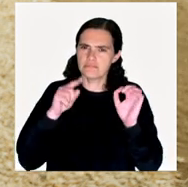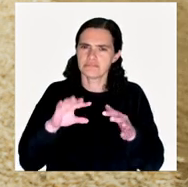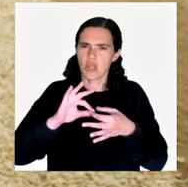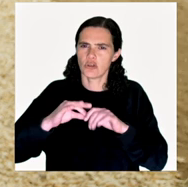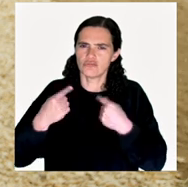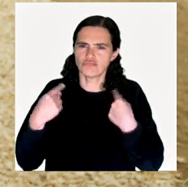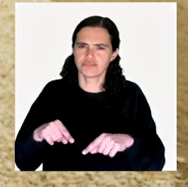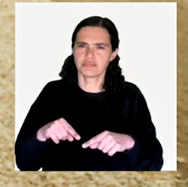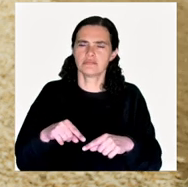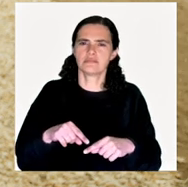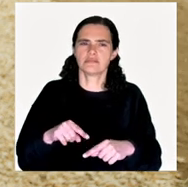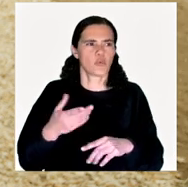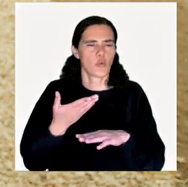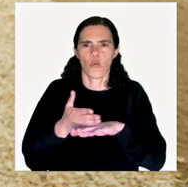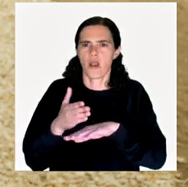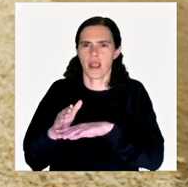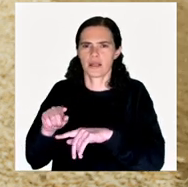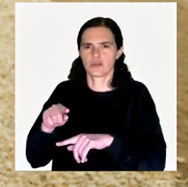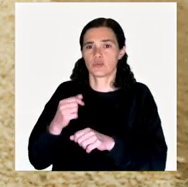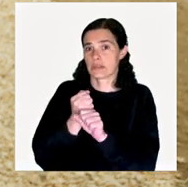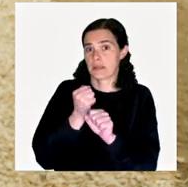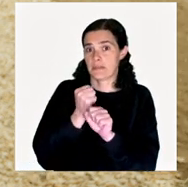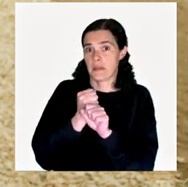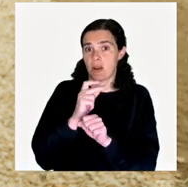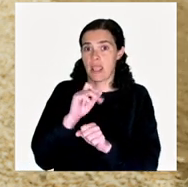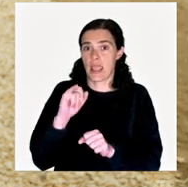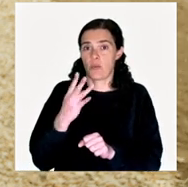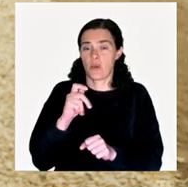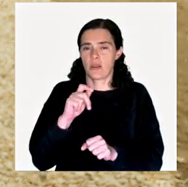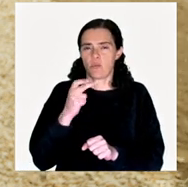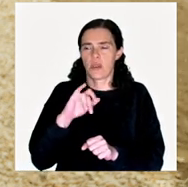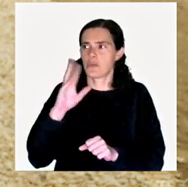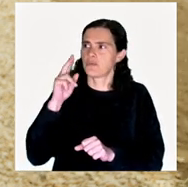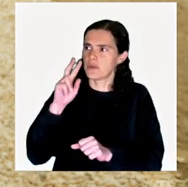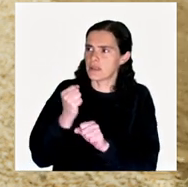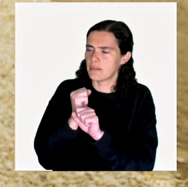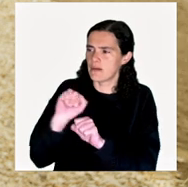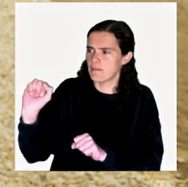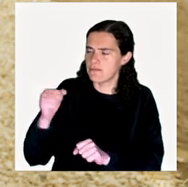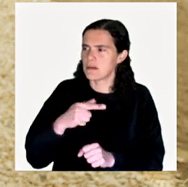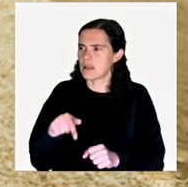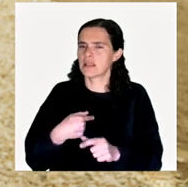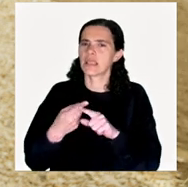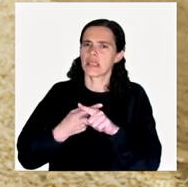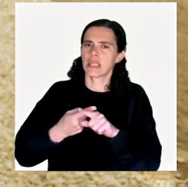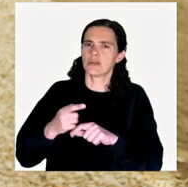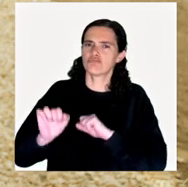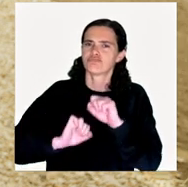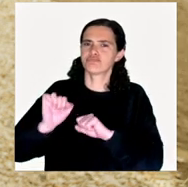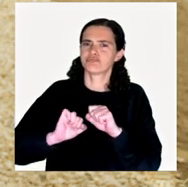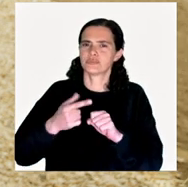It's totally consistent with the rest of Ai Weiwei's work. When you look at Ai Weiwei's work,